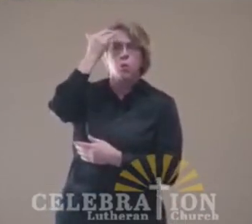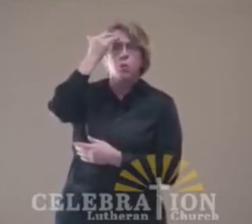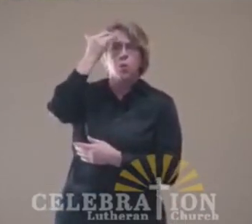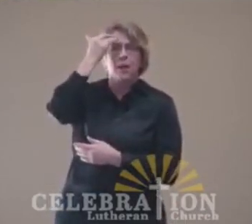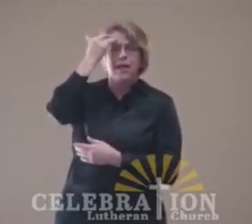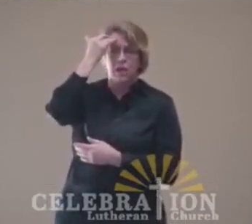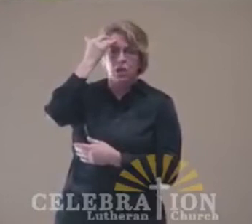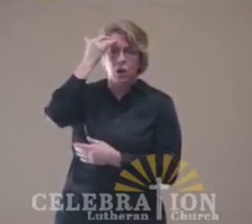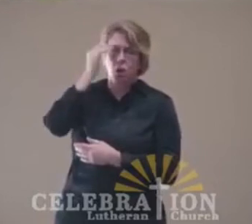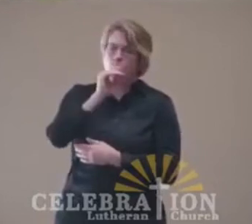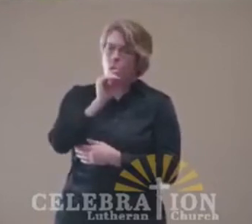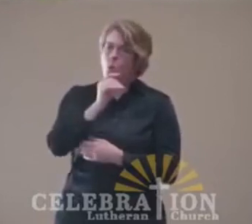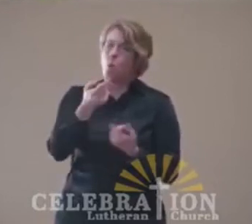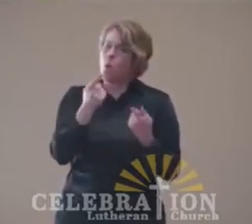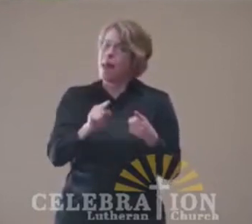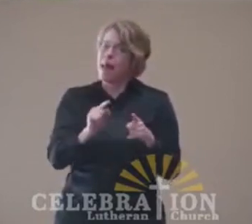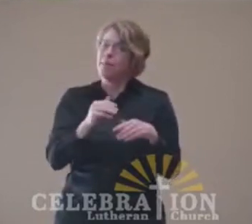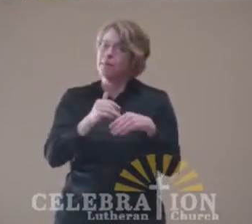swept away.